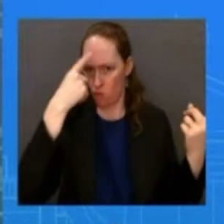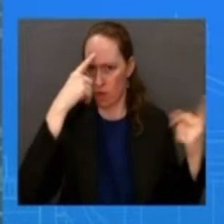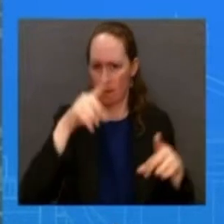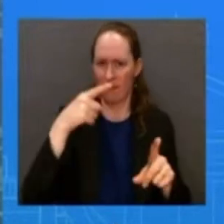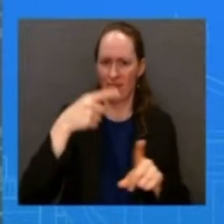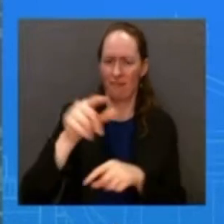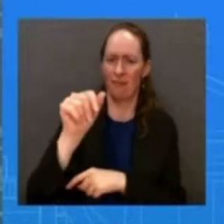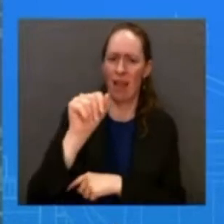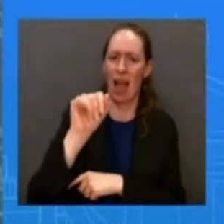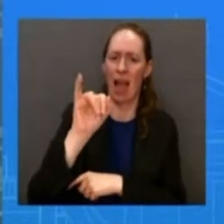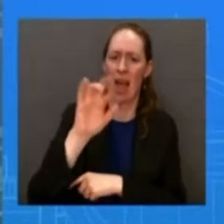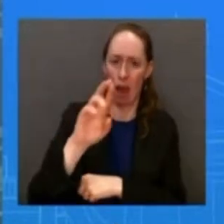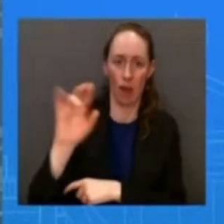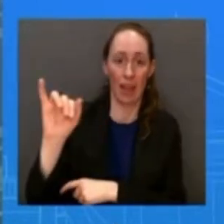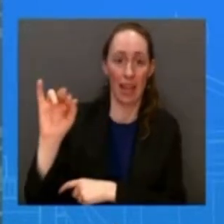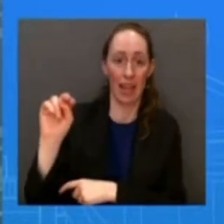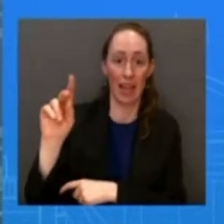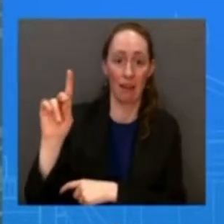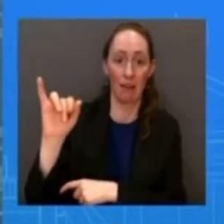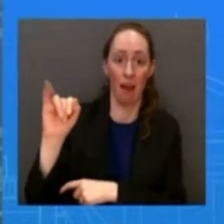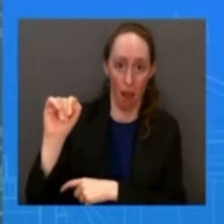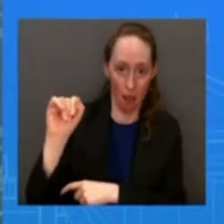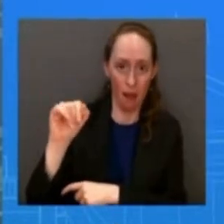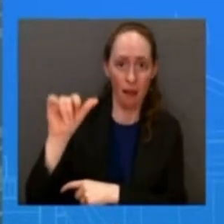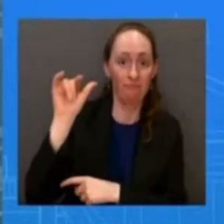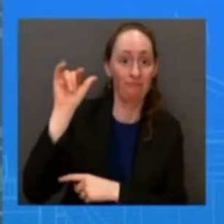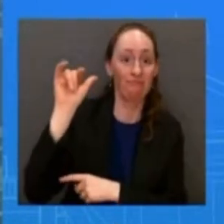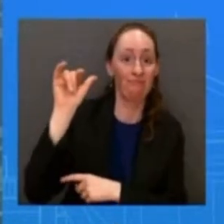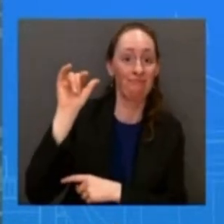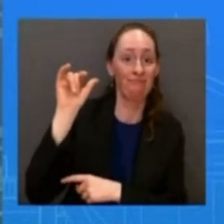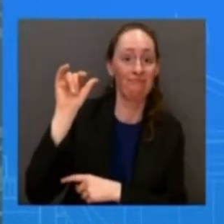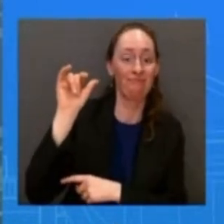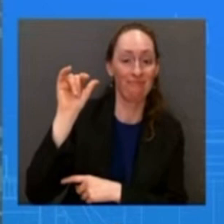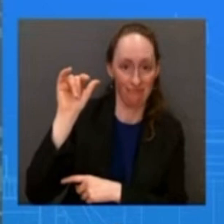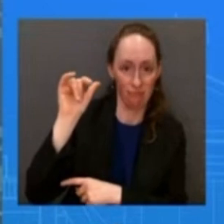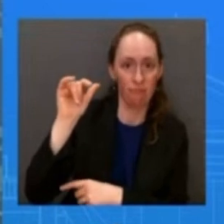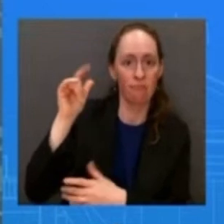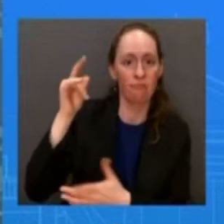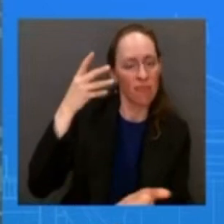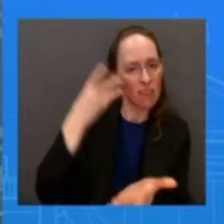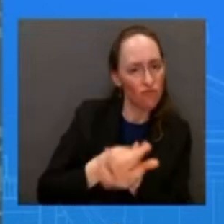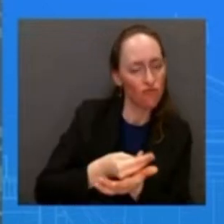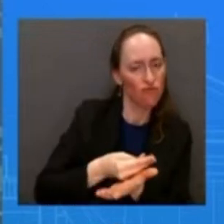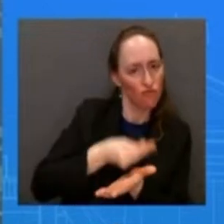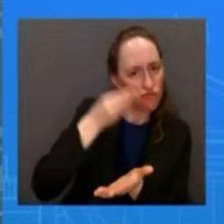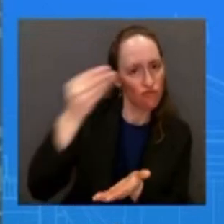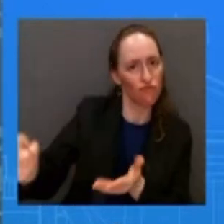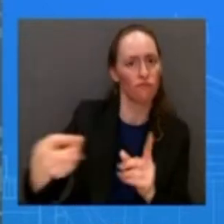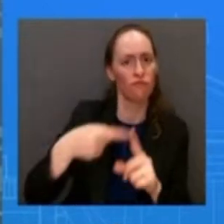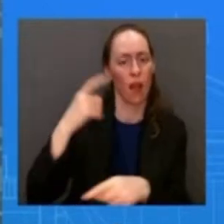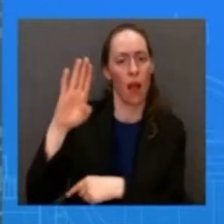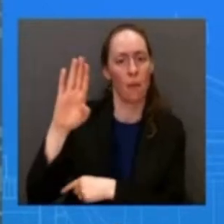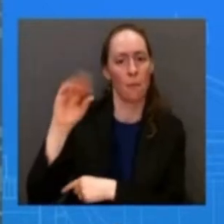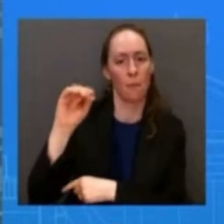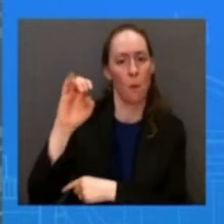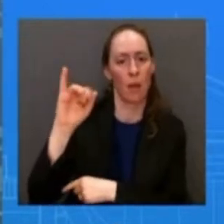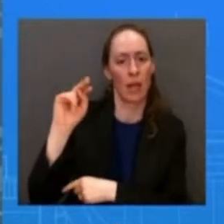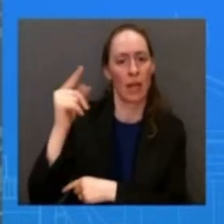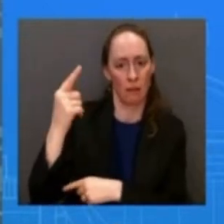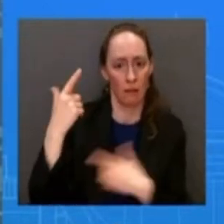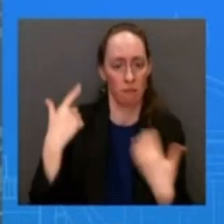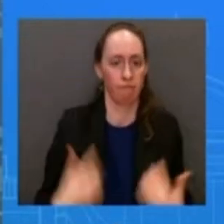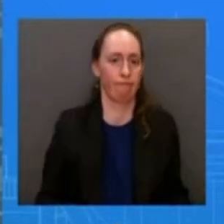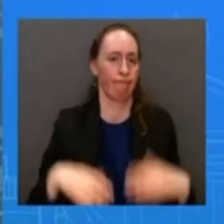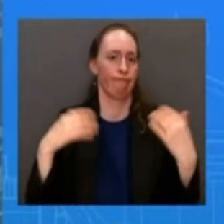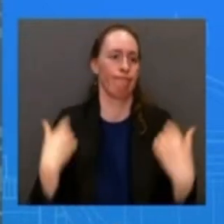boeing president biden noted how the sale will support over 1 million american jobs across 44 states and help air india